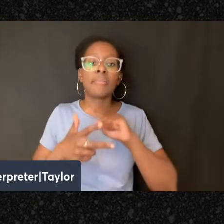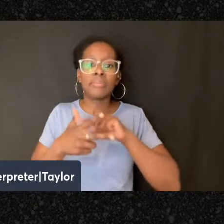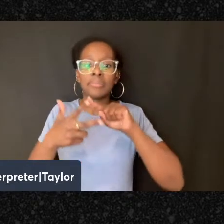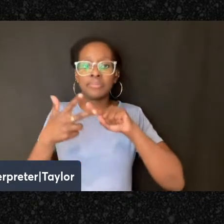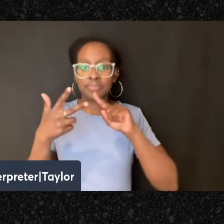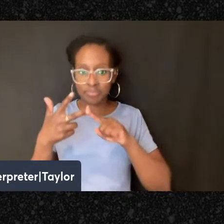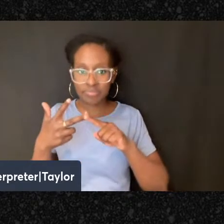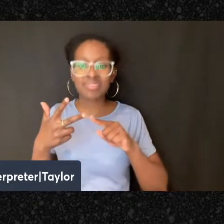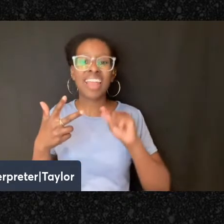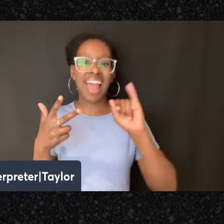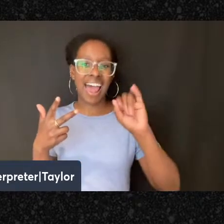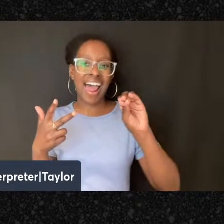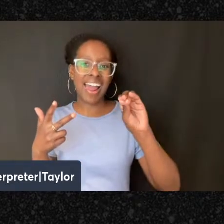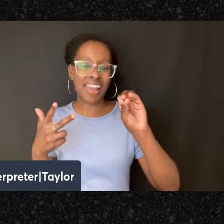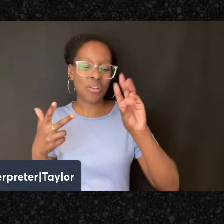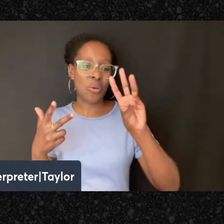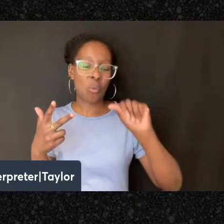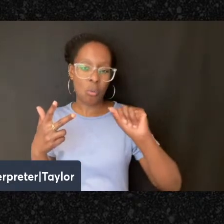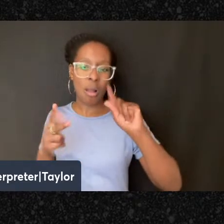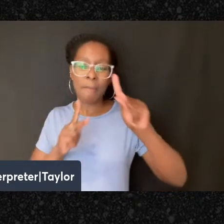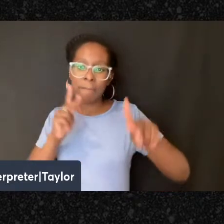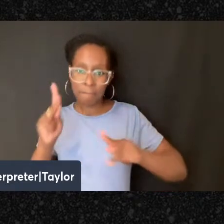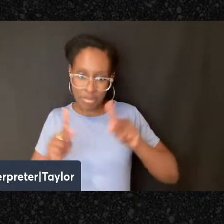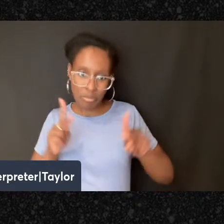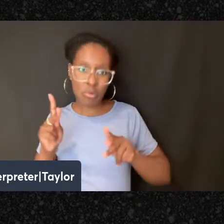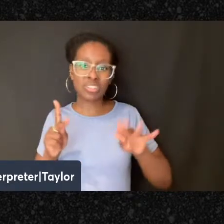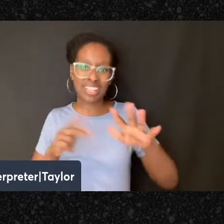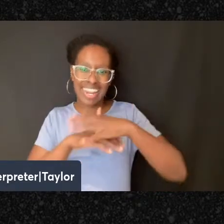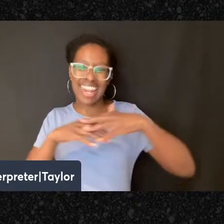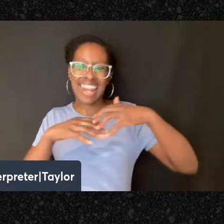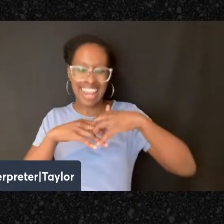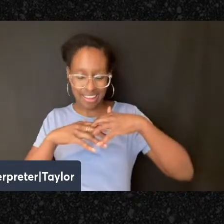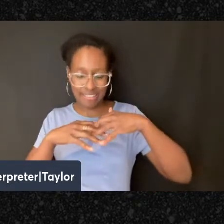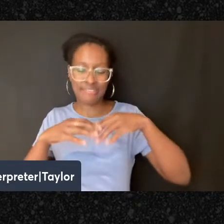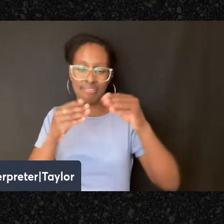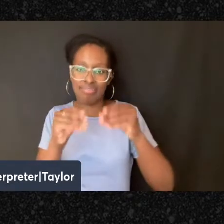and Iowa peoples, many of whom were pushed here from elsewhere, are still here.